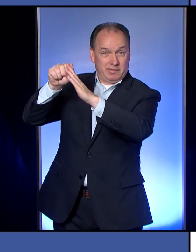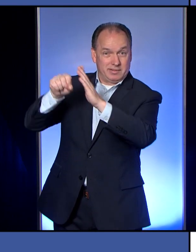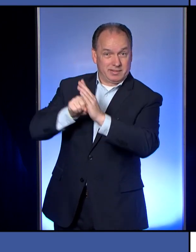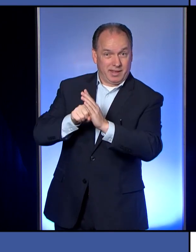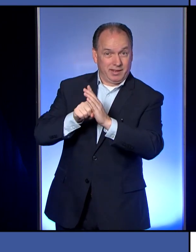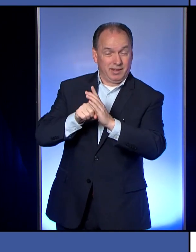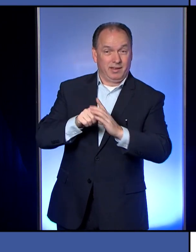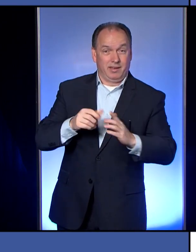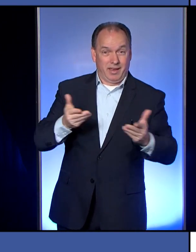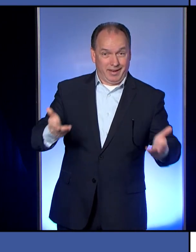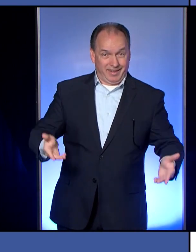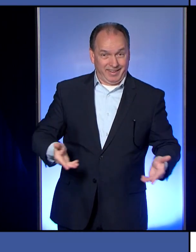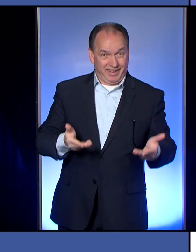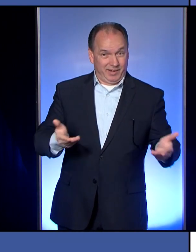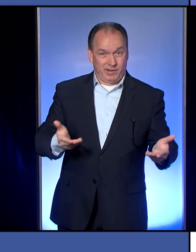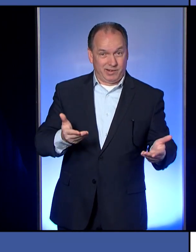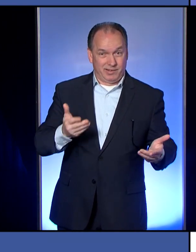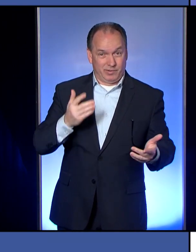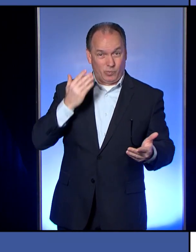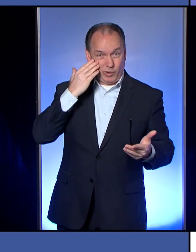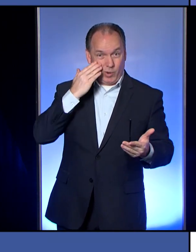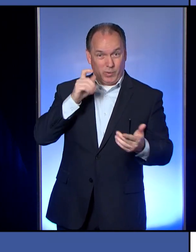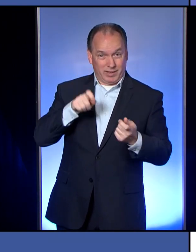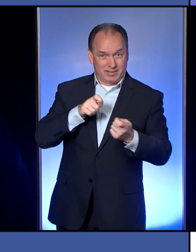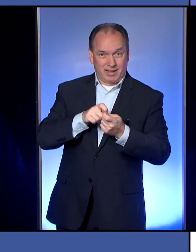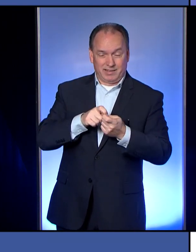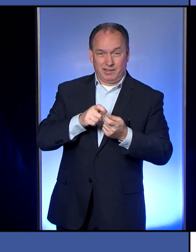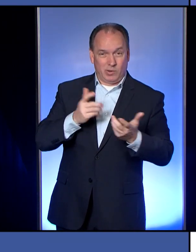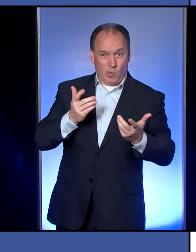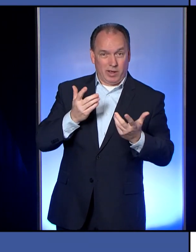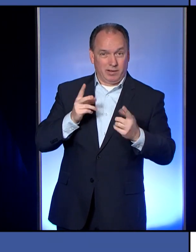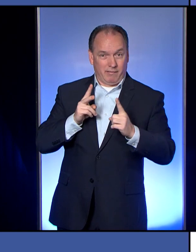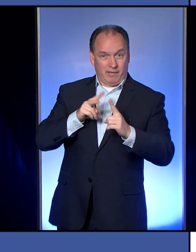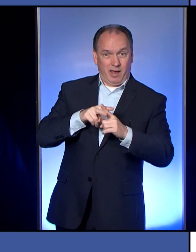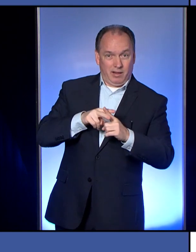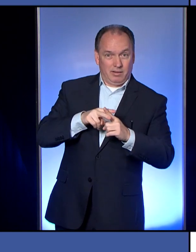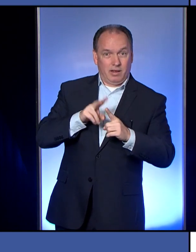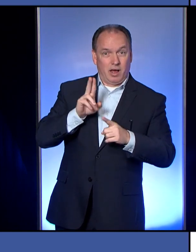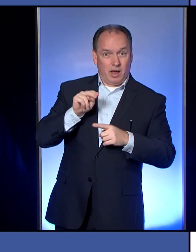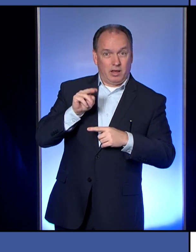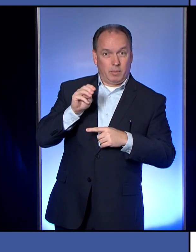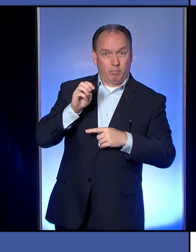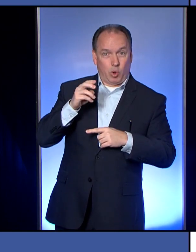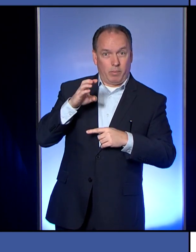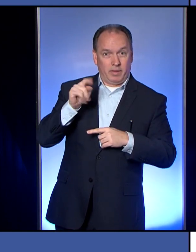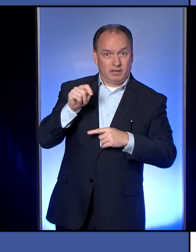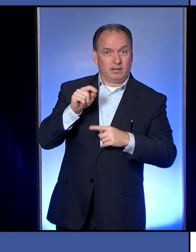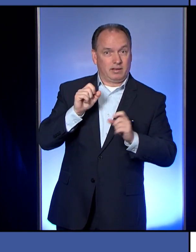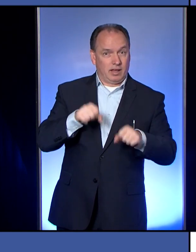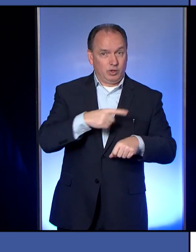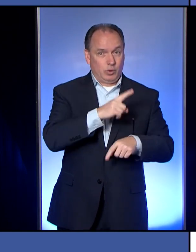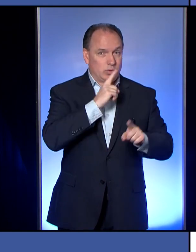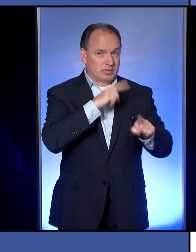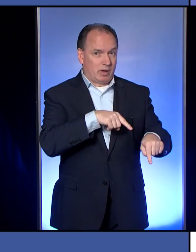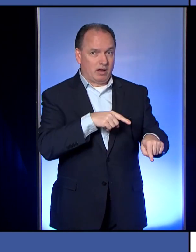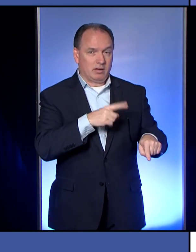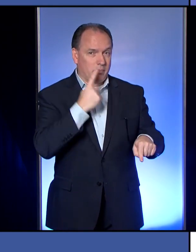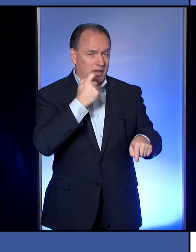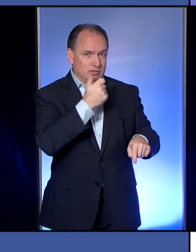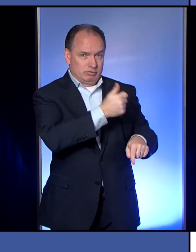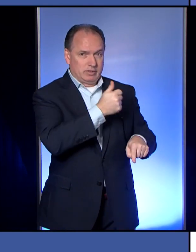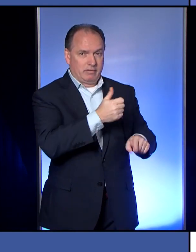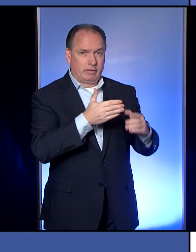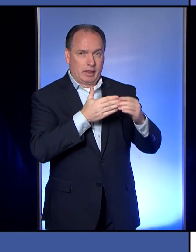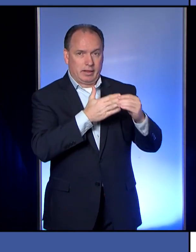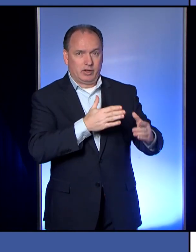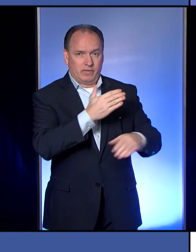don't know exactly what Erie County claims are. But can you respond as the leader of the county to all of these